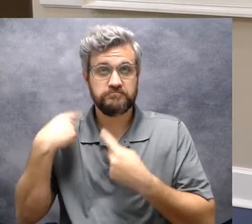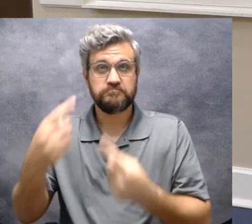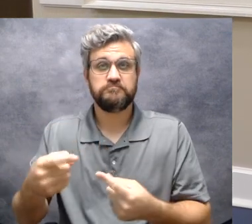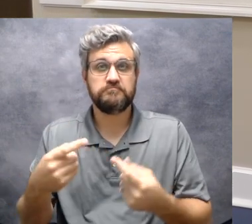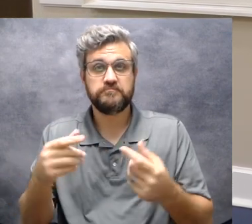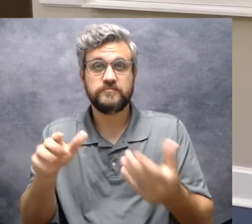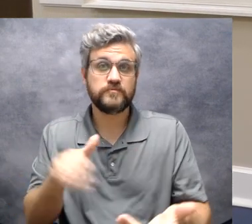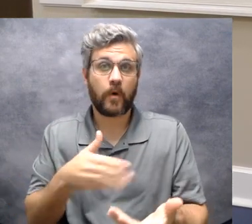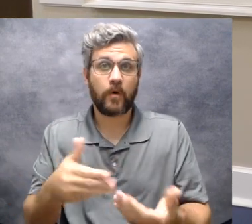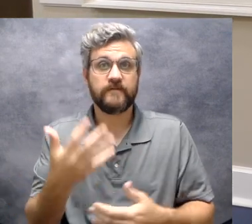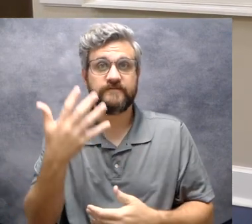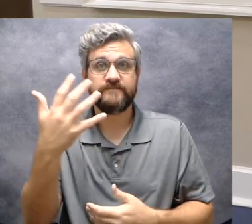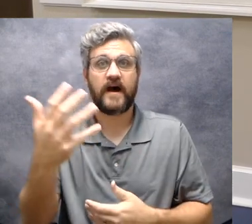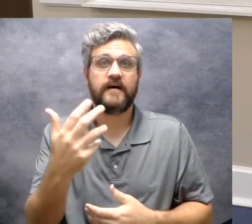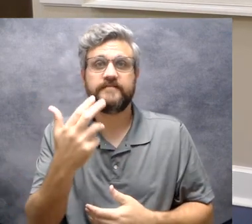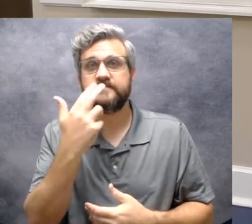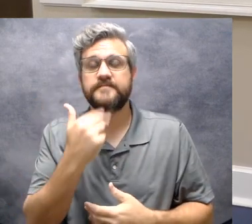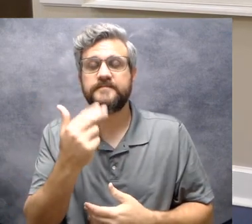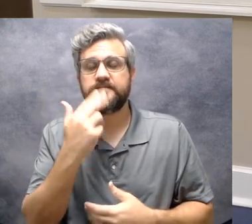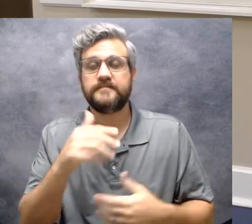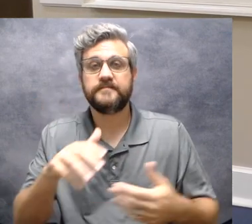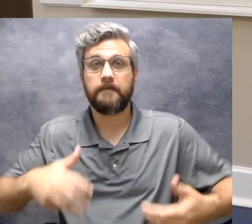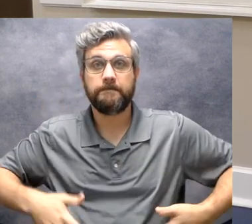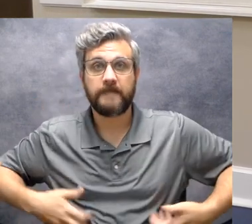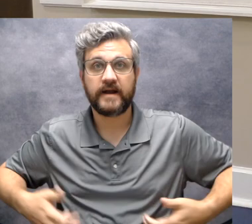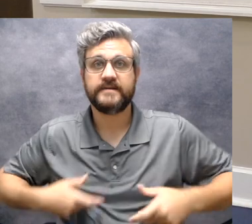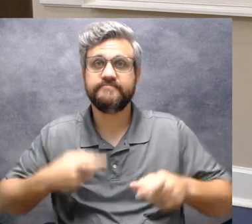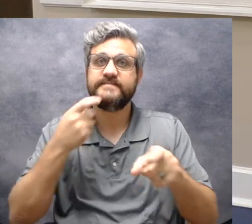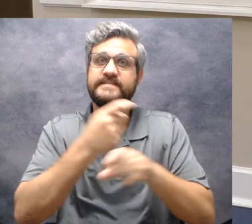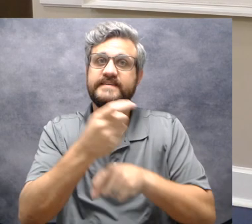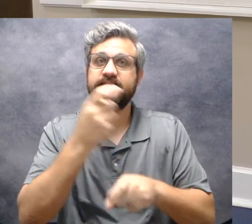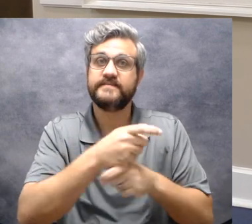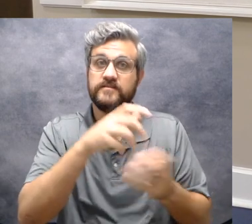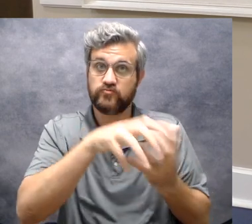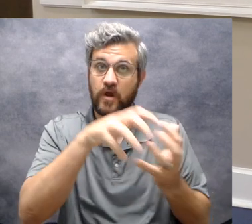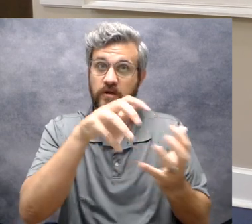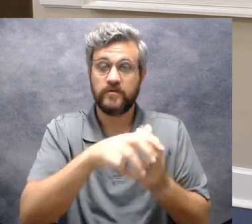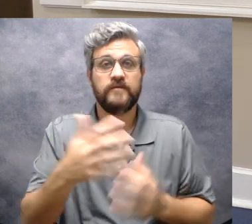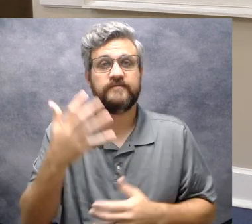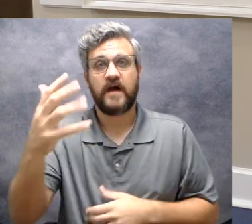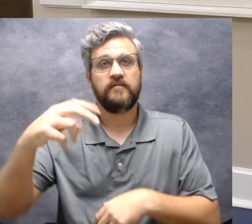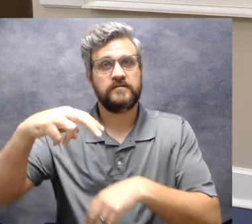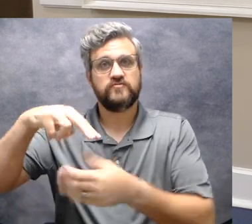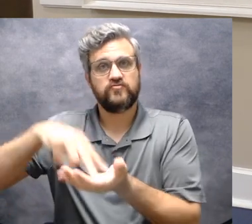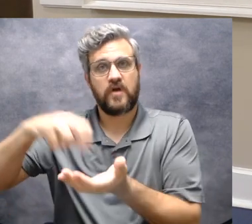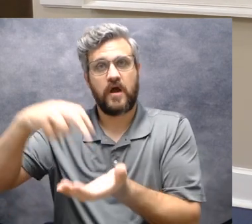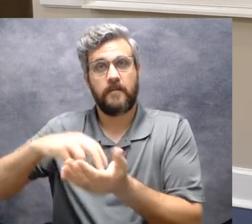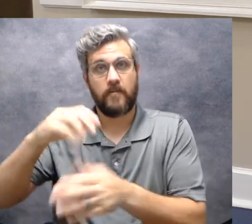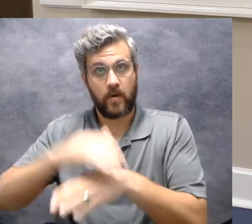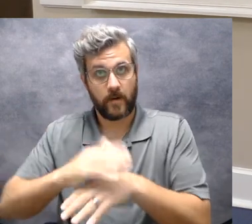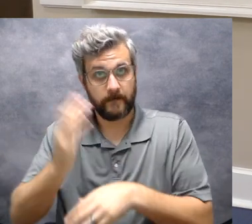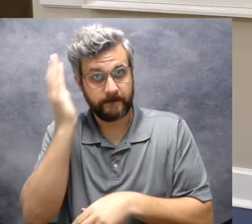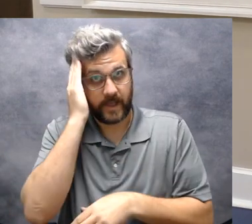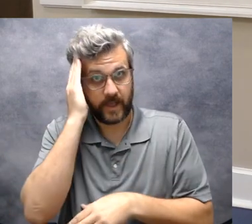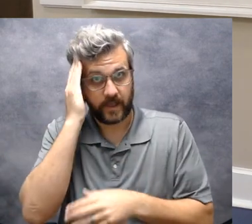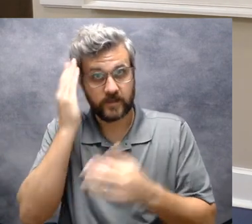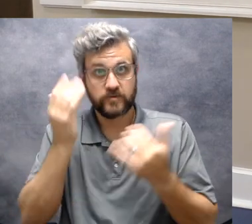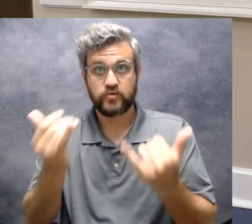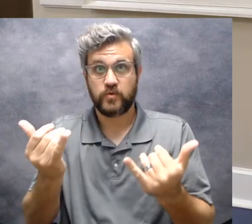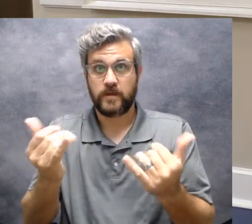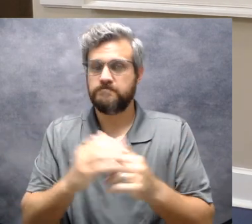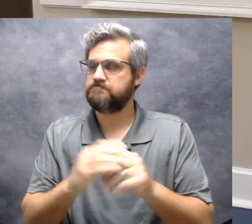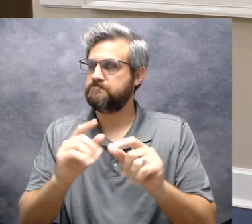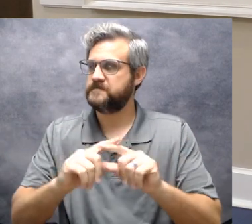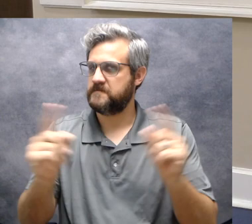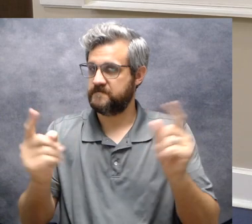little monkeys teasing mr. crocodile or we do five little monkeys jumping on bed well today we're gonna